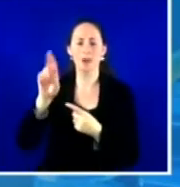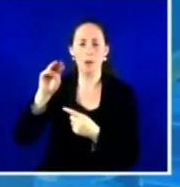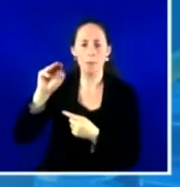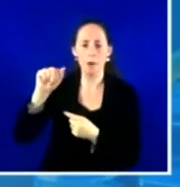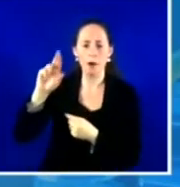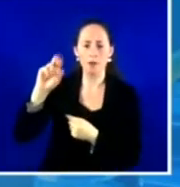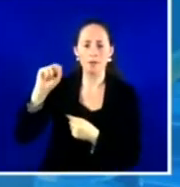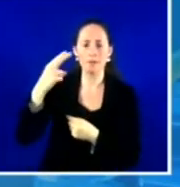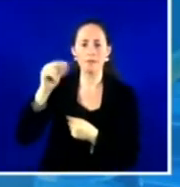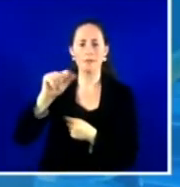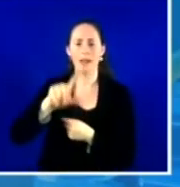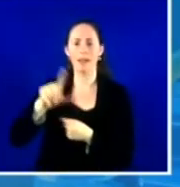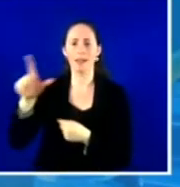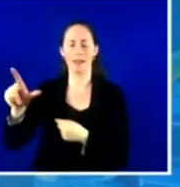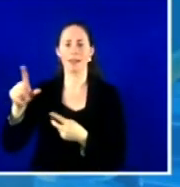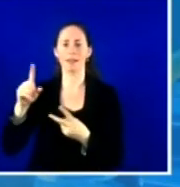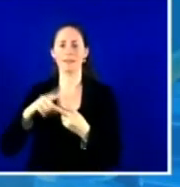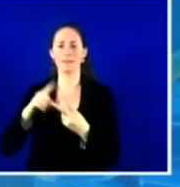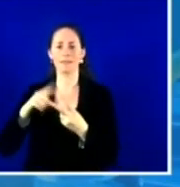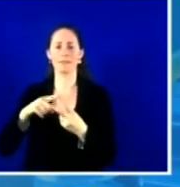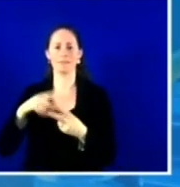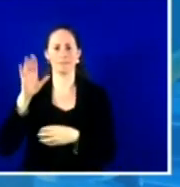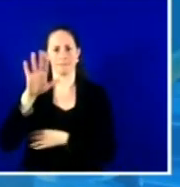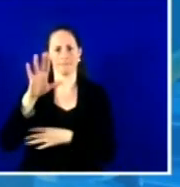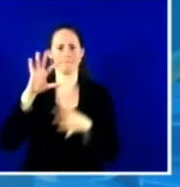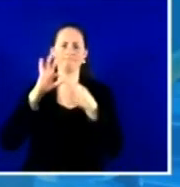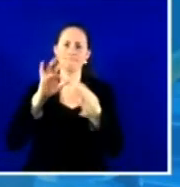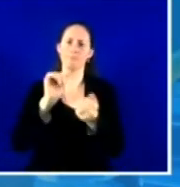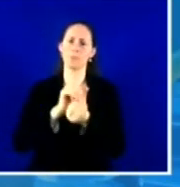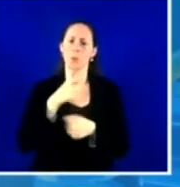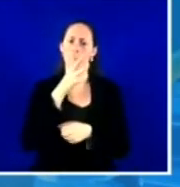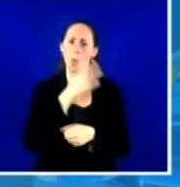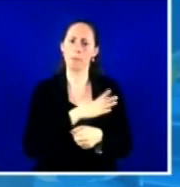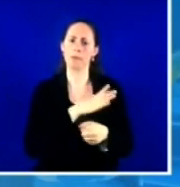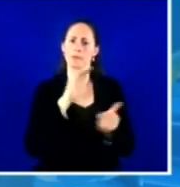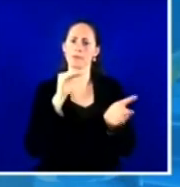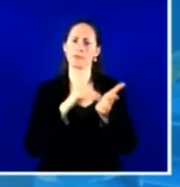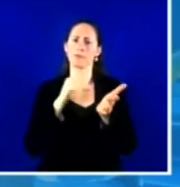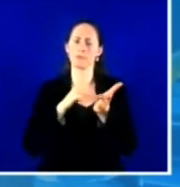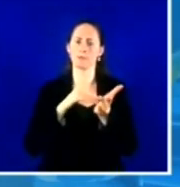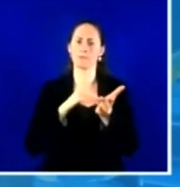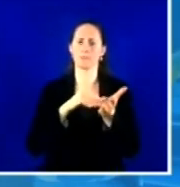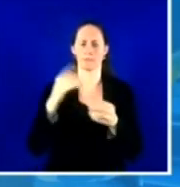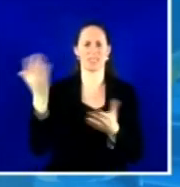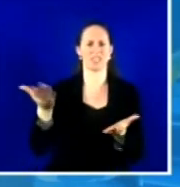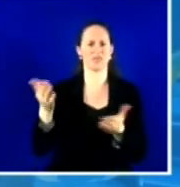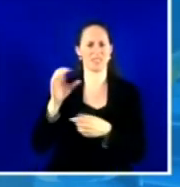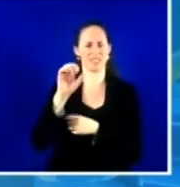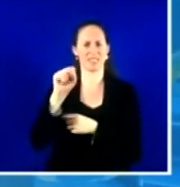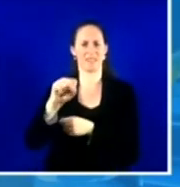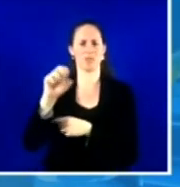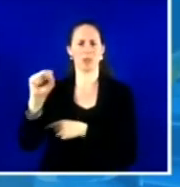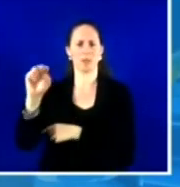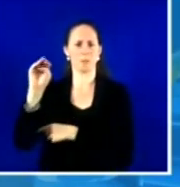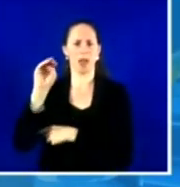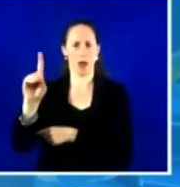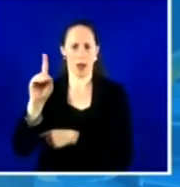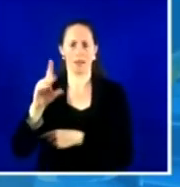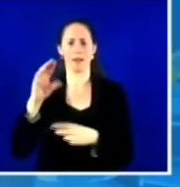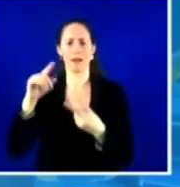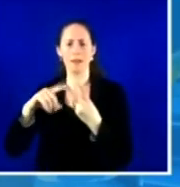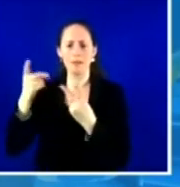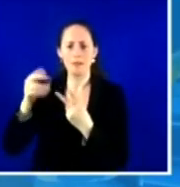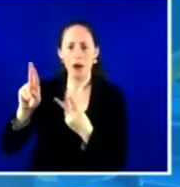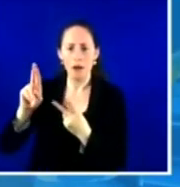women's health practice and Silver Spring, Maryland and Dr. Vanderhoff, who's the chief medical officer at the Ohio